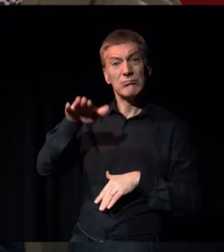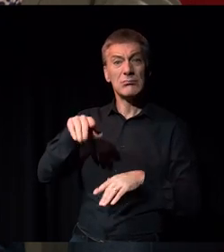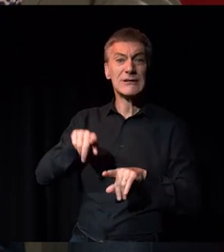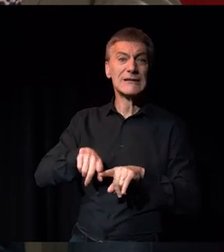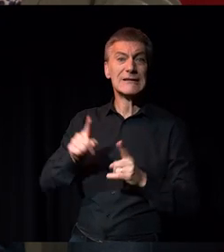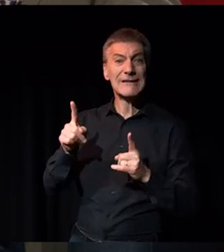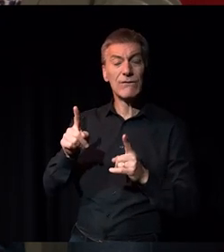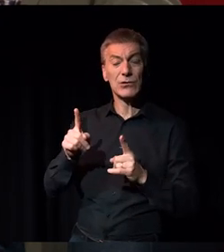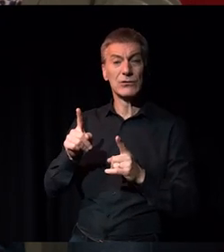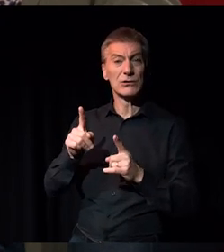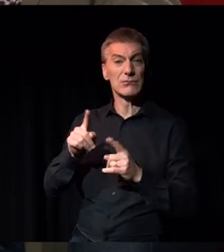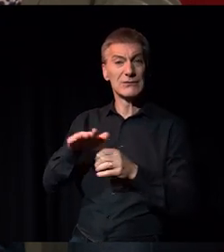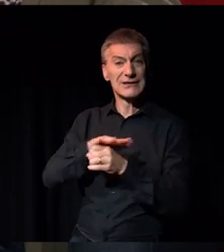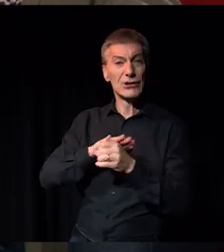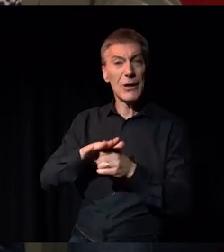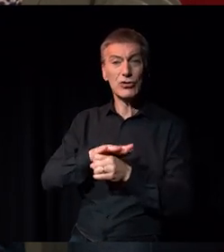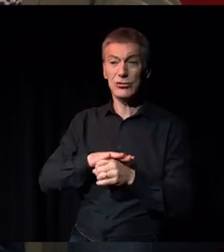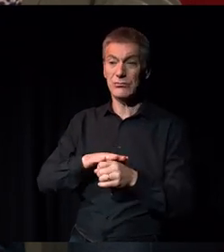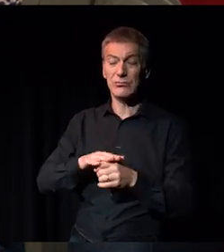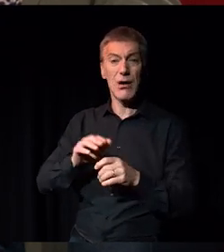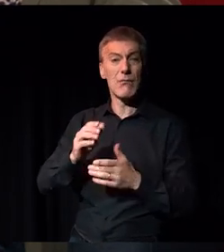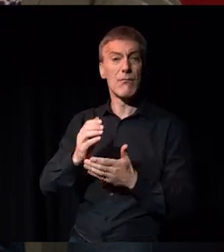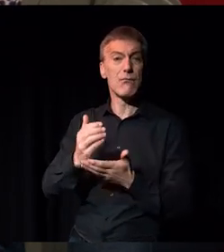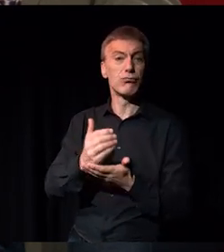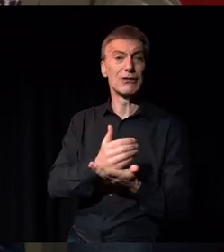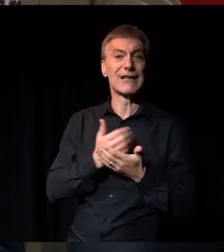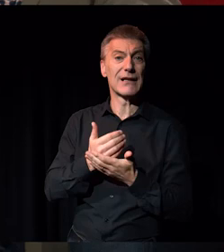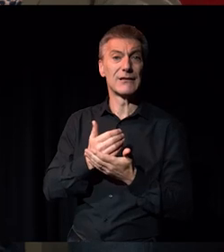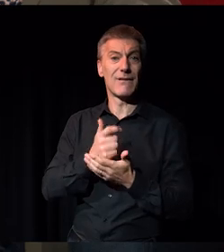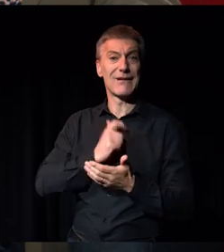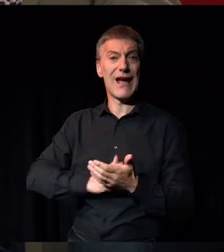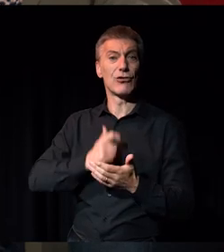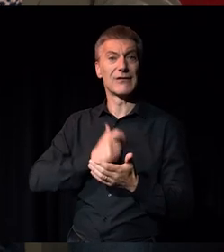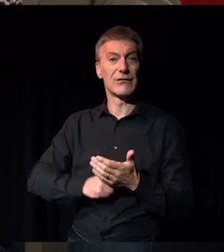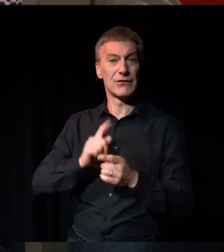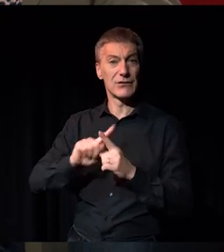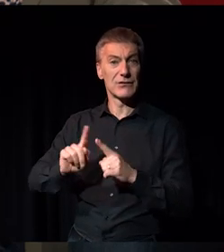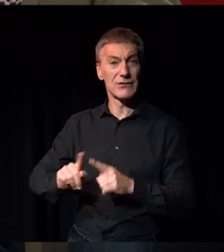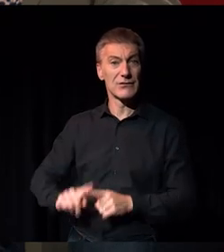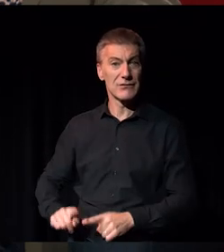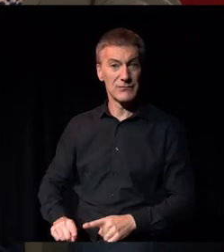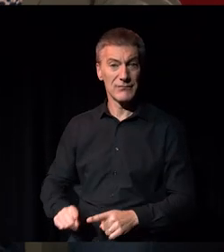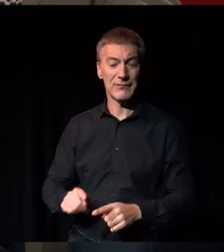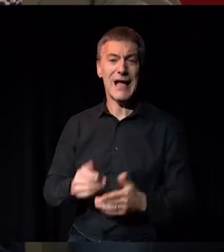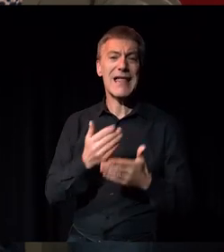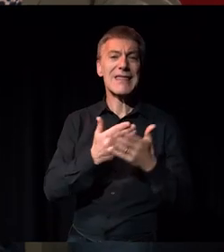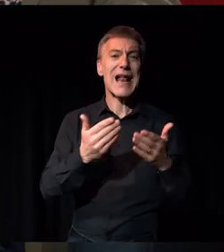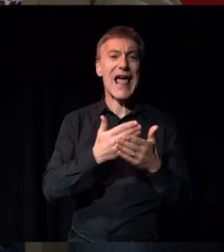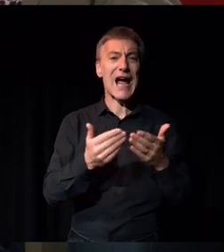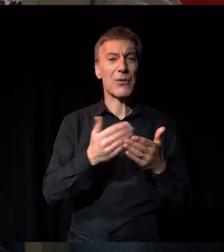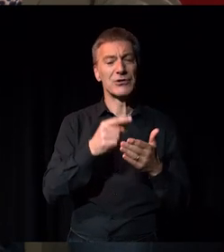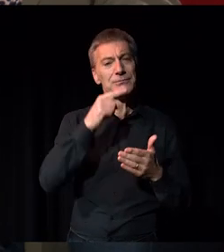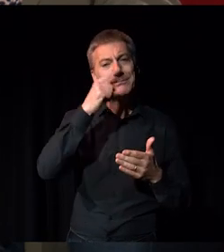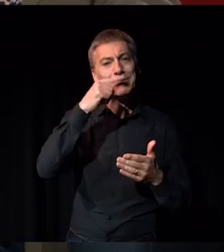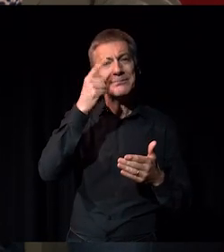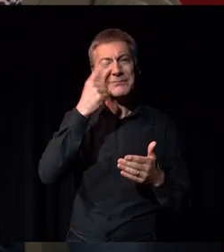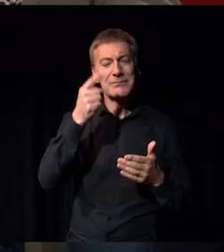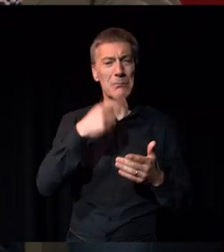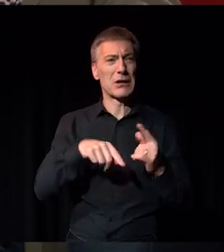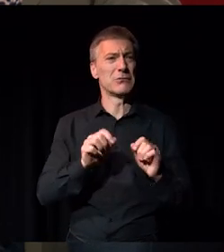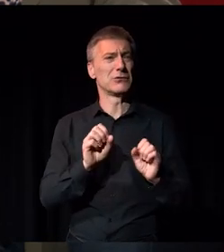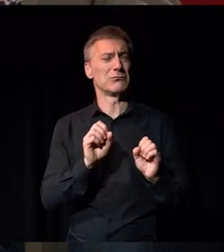that life with those protected characteristics. We can decodify the language. think Kate was talking about that earlier on. So stop using language that